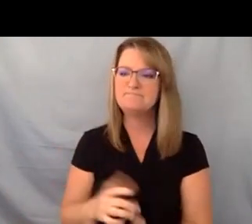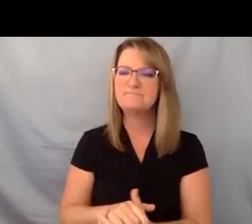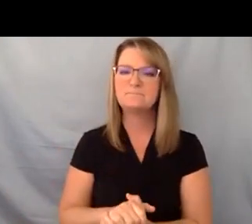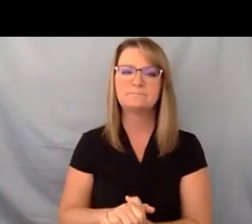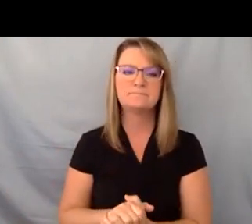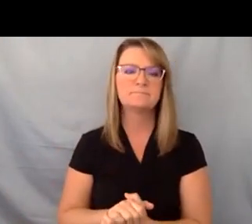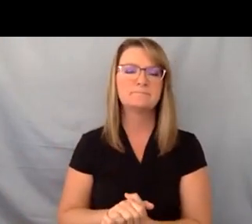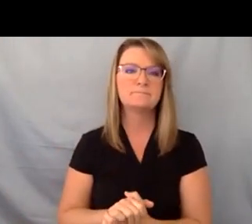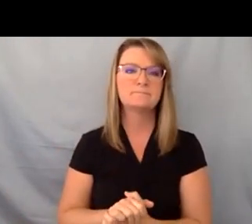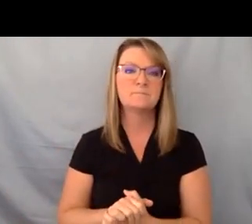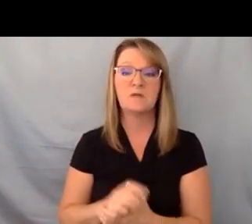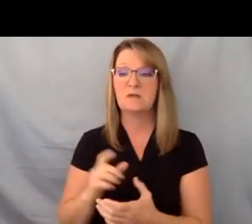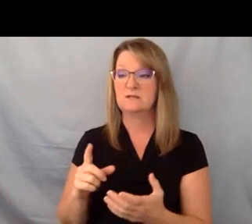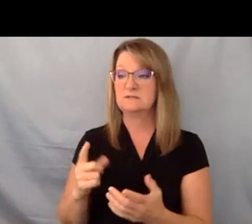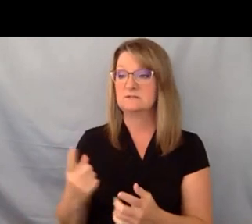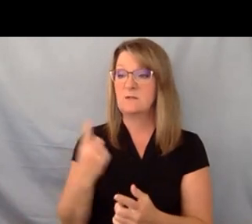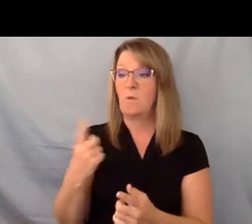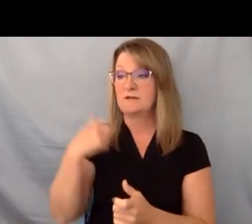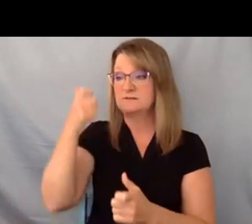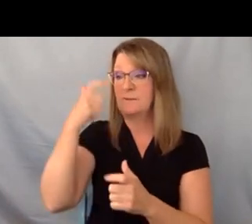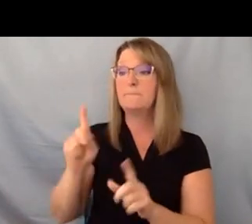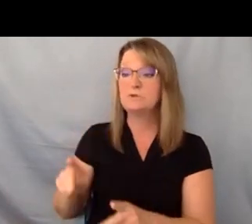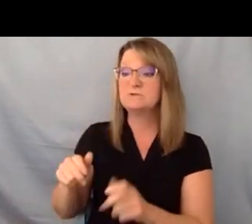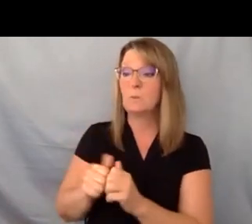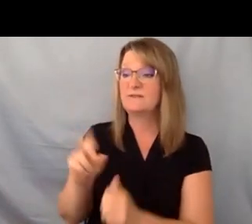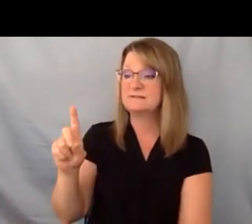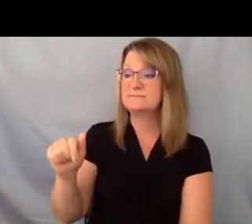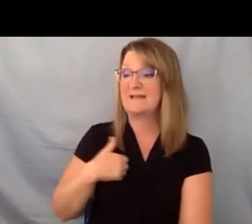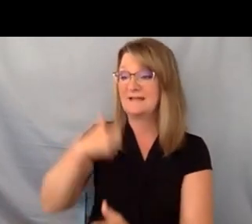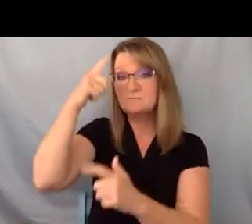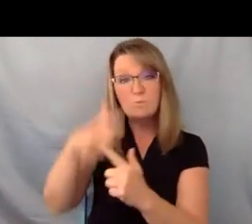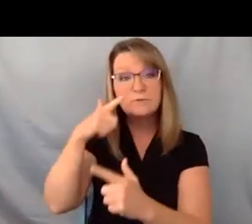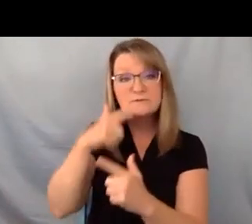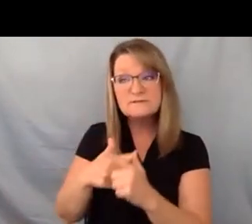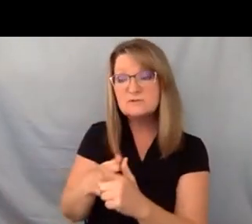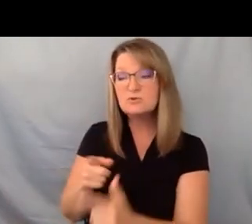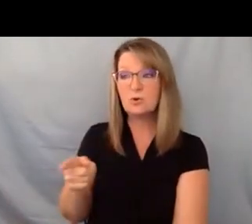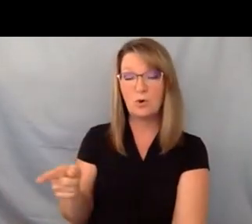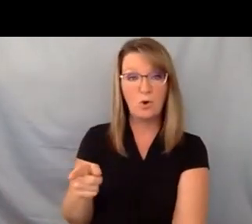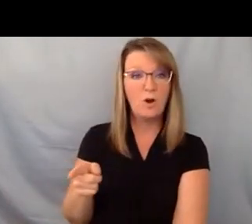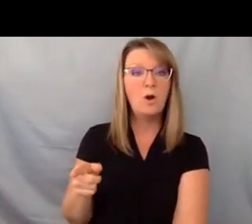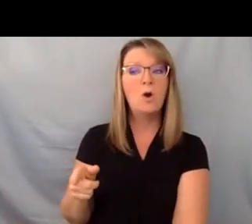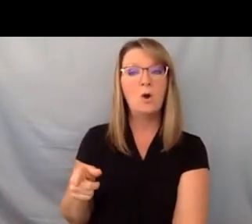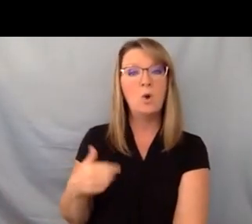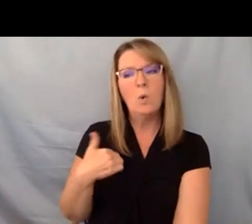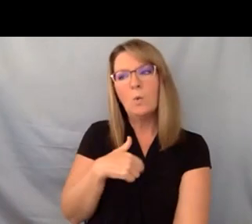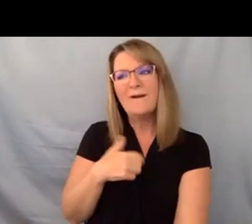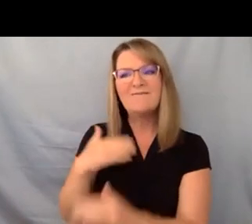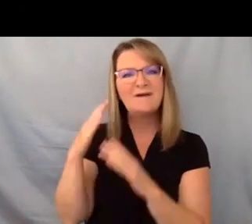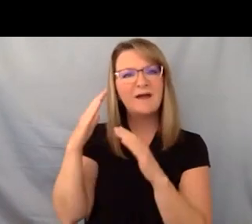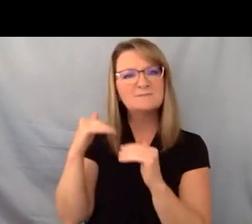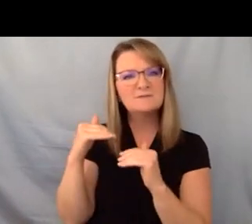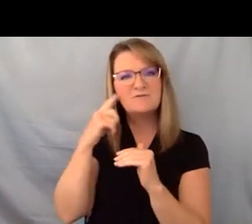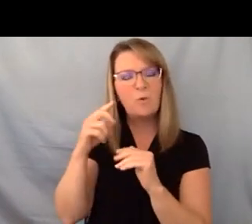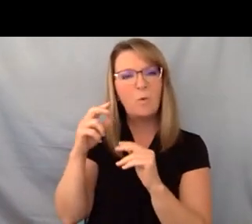kind of when someone has siblings a person with disability has siblings and um we have ex expectations for